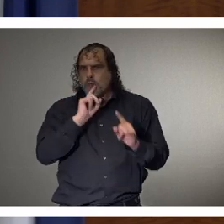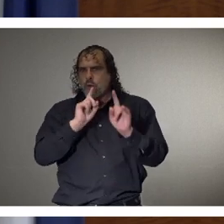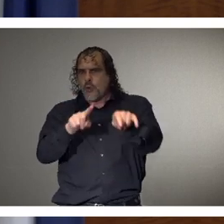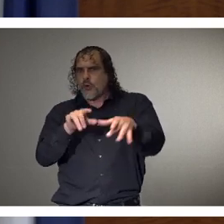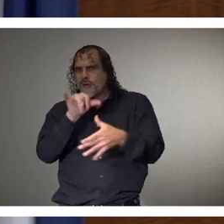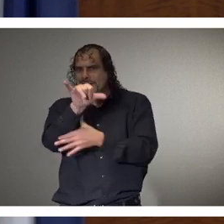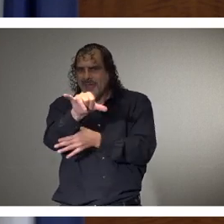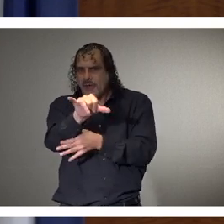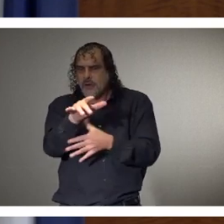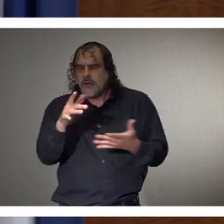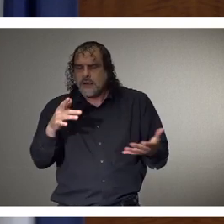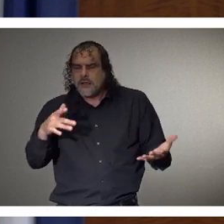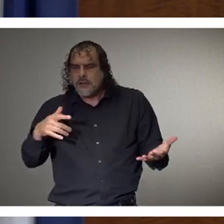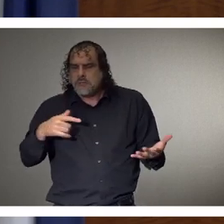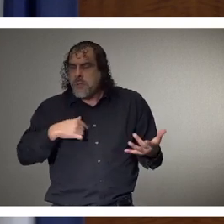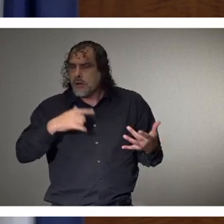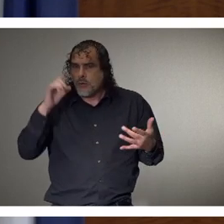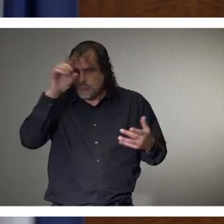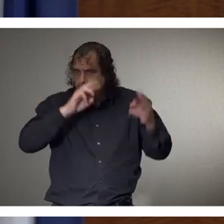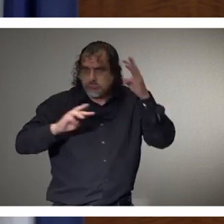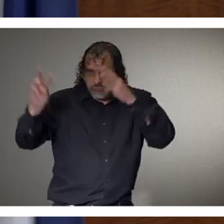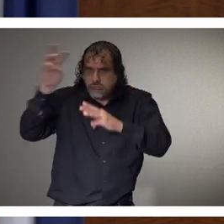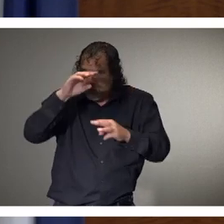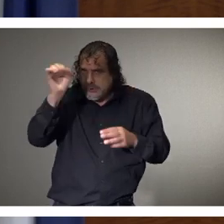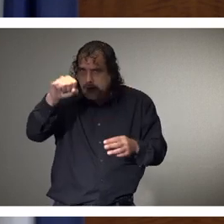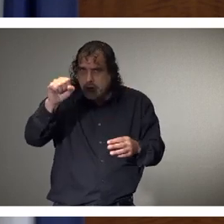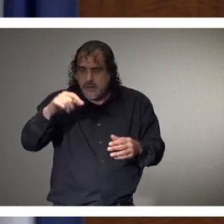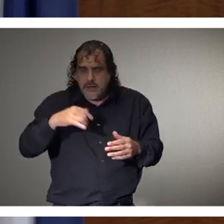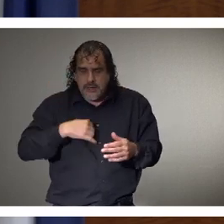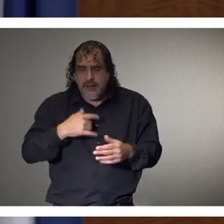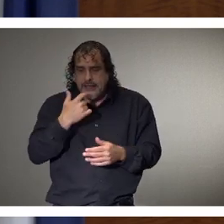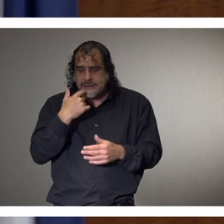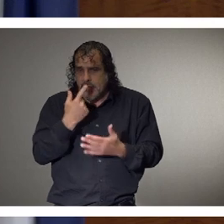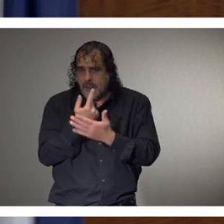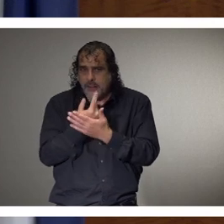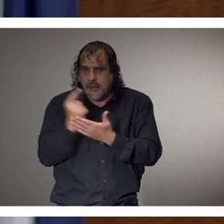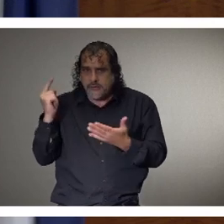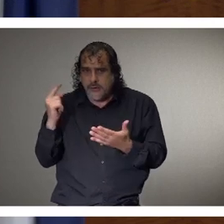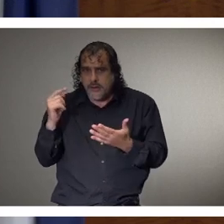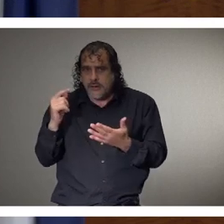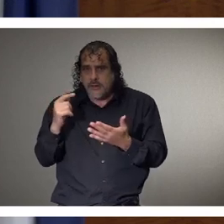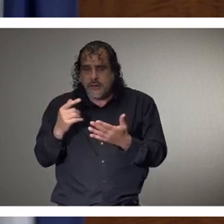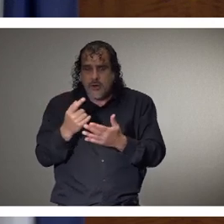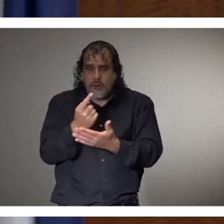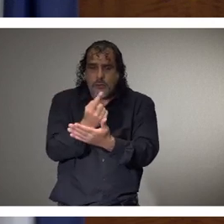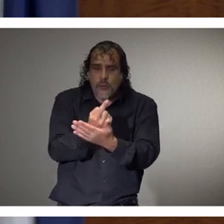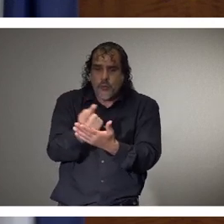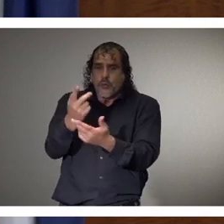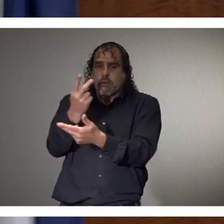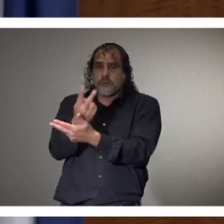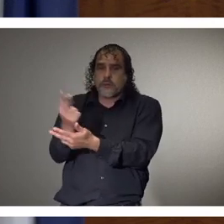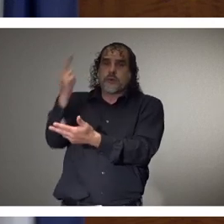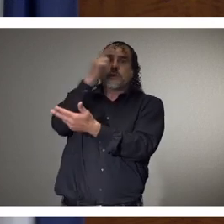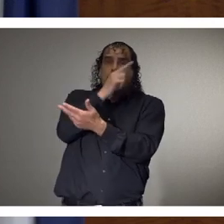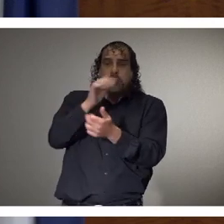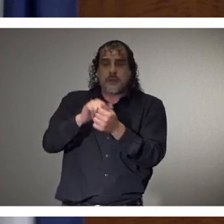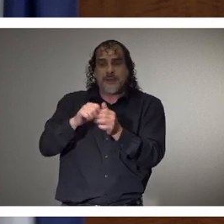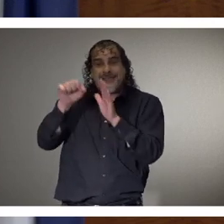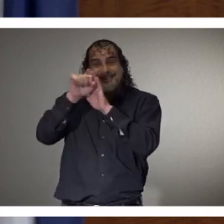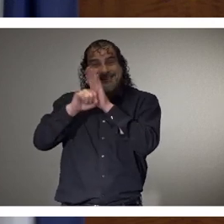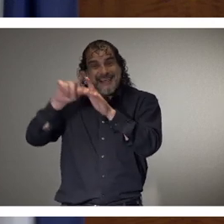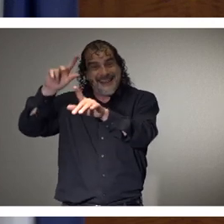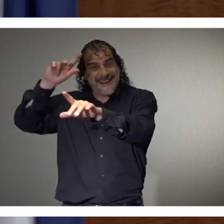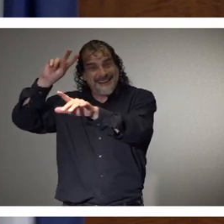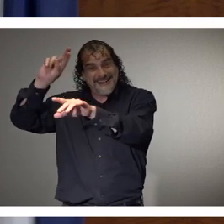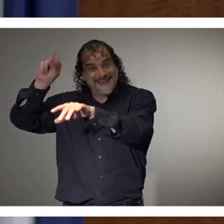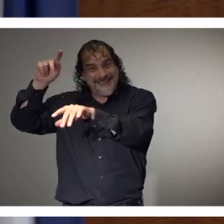concerning though. Uh, you, you probably heard me say last week that in the week prior in the state of Tennessee, there